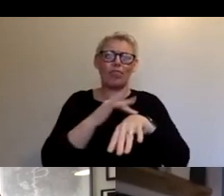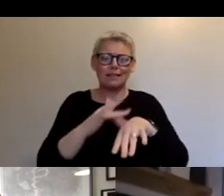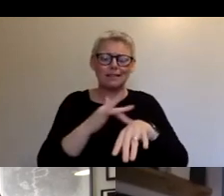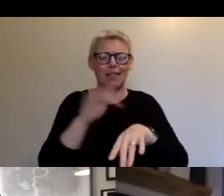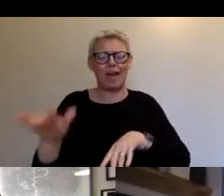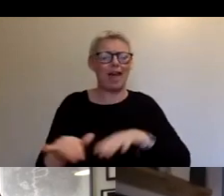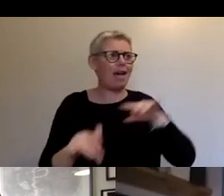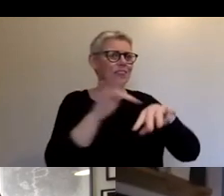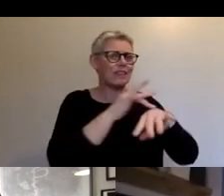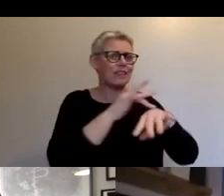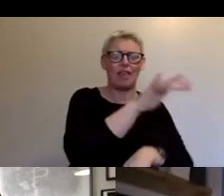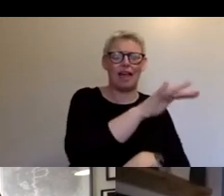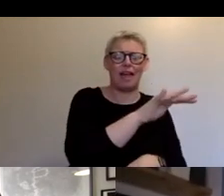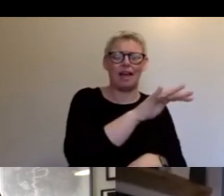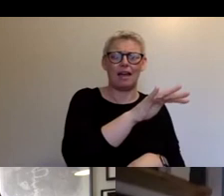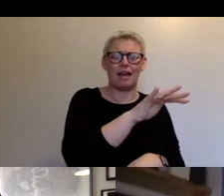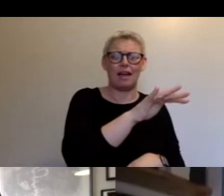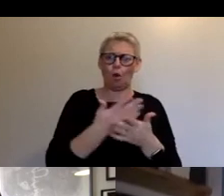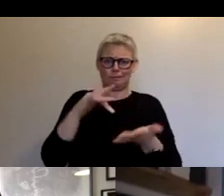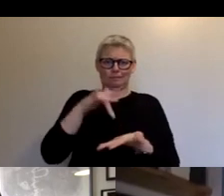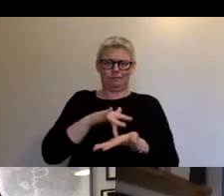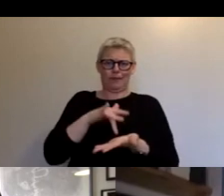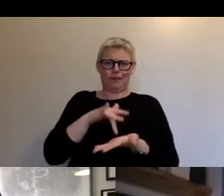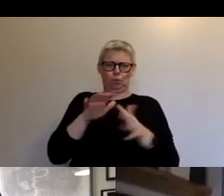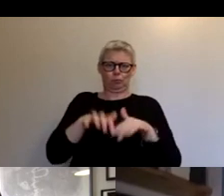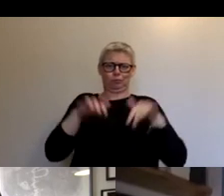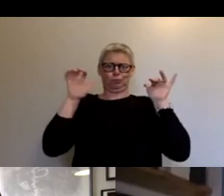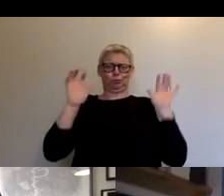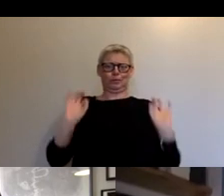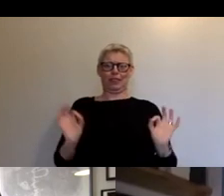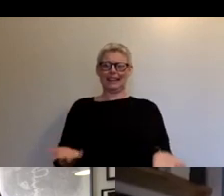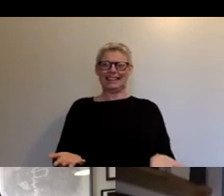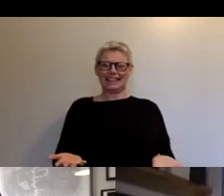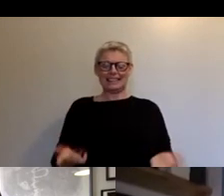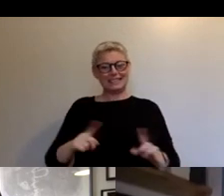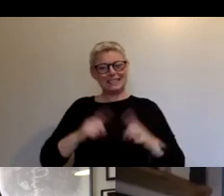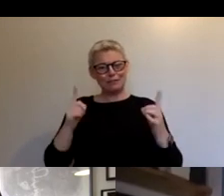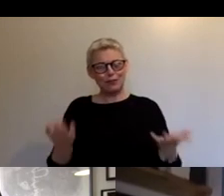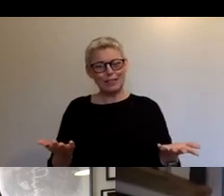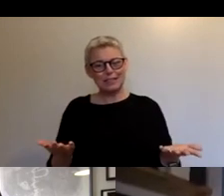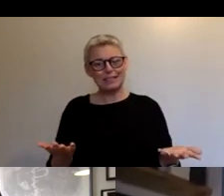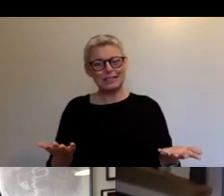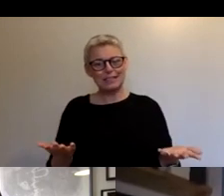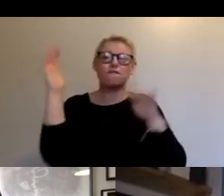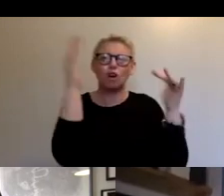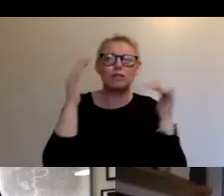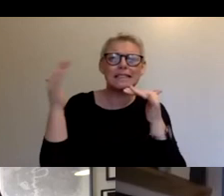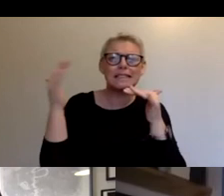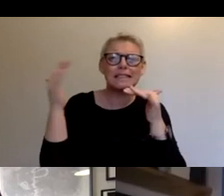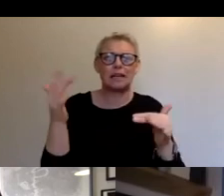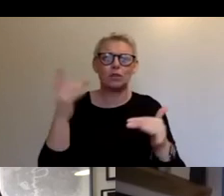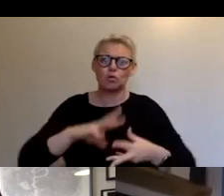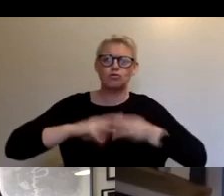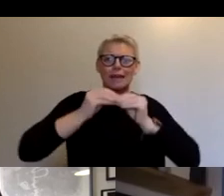completely random around the country. And, you know, when you're in a forest and you're making a show